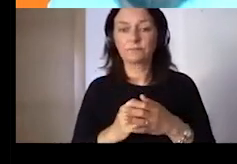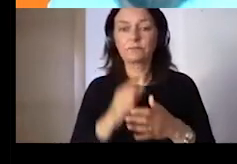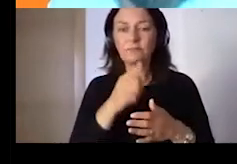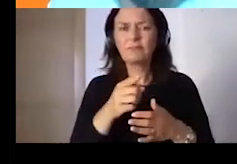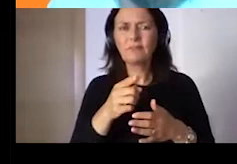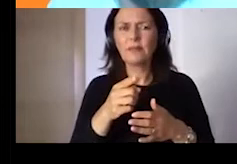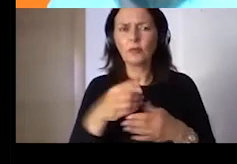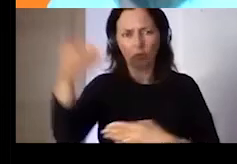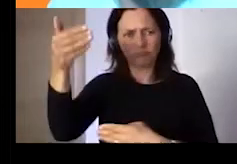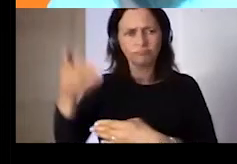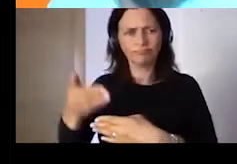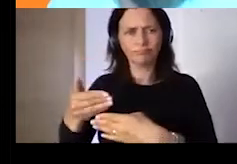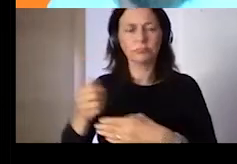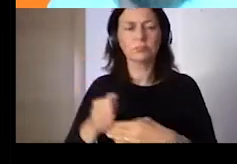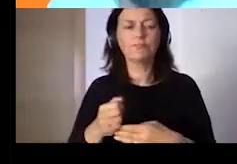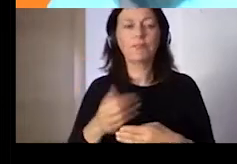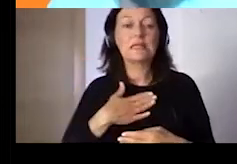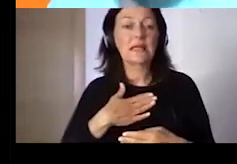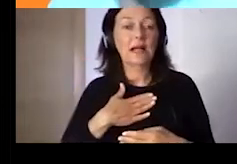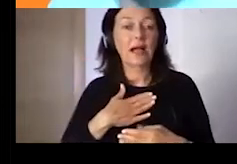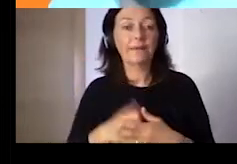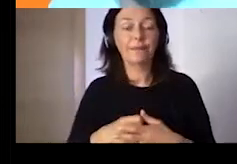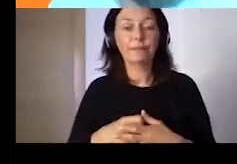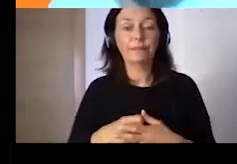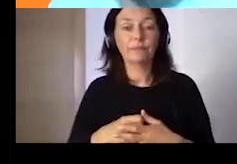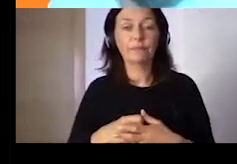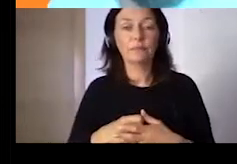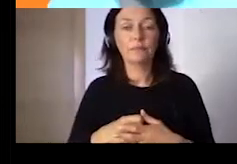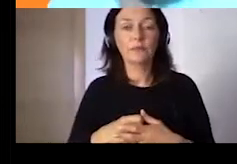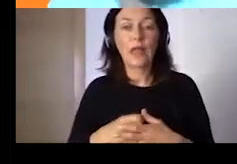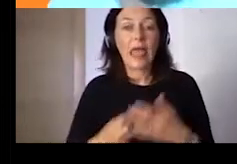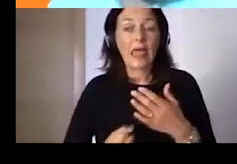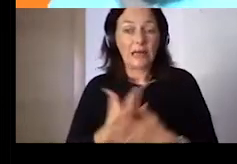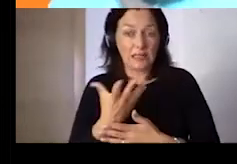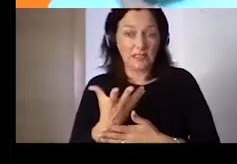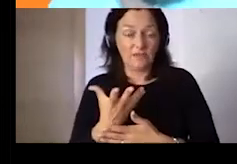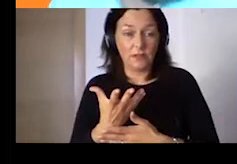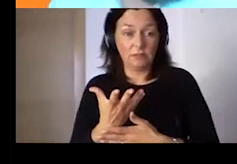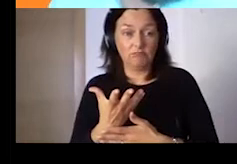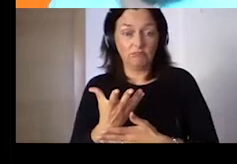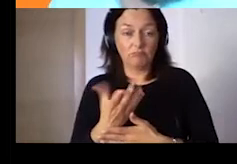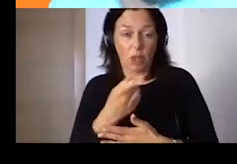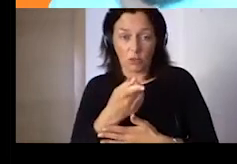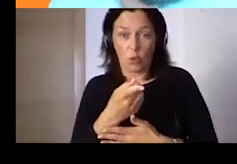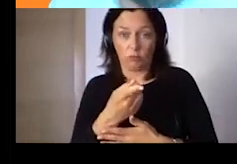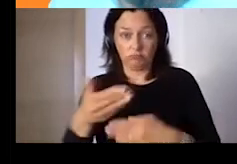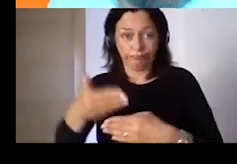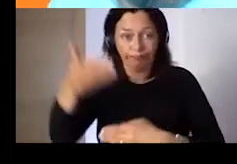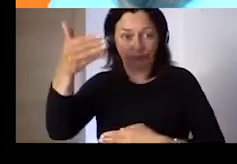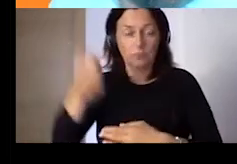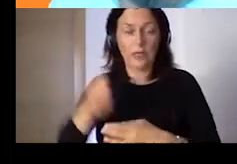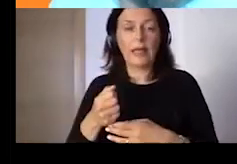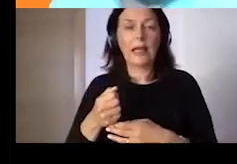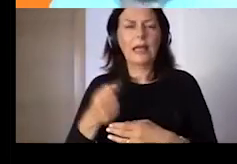we developed such a platform? Because we understood that what